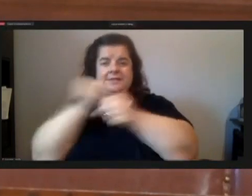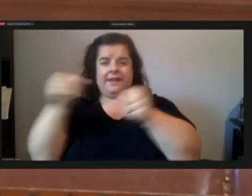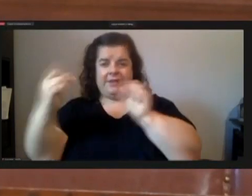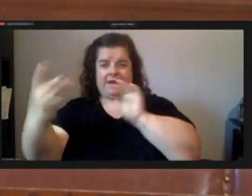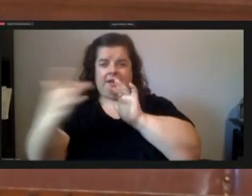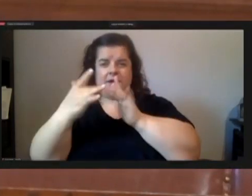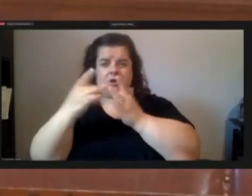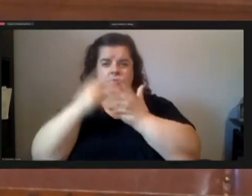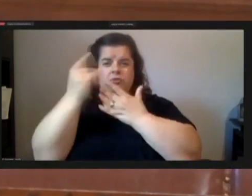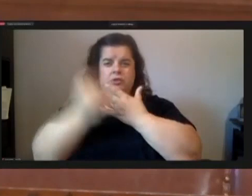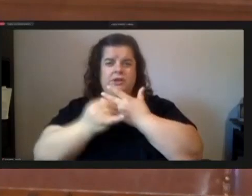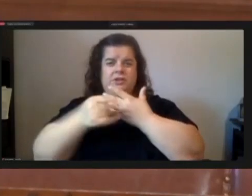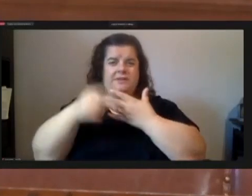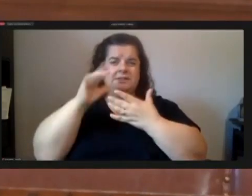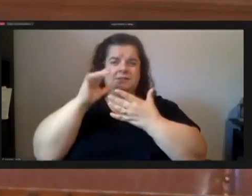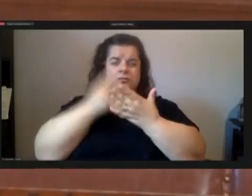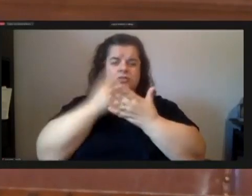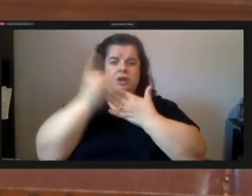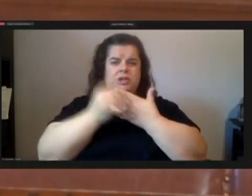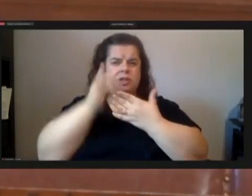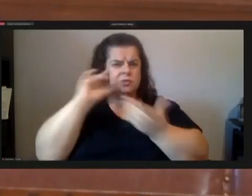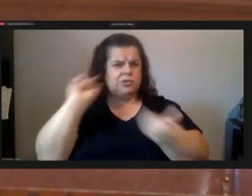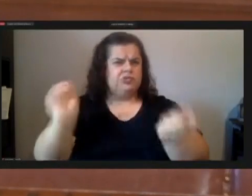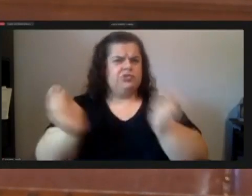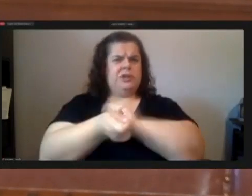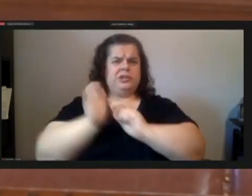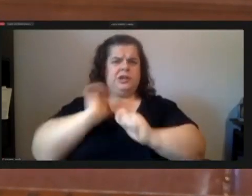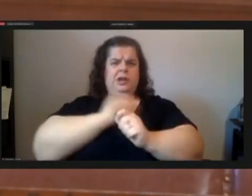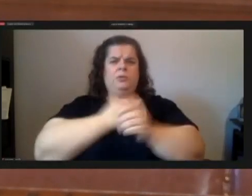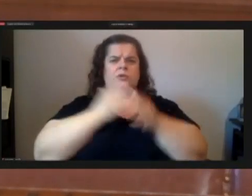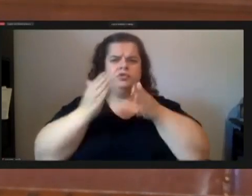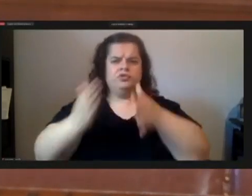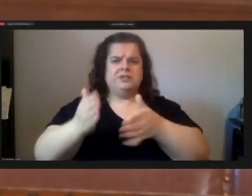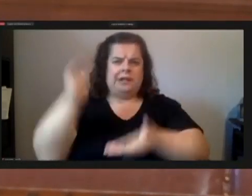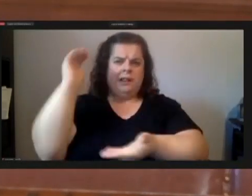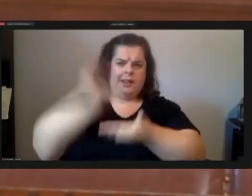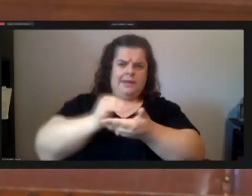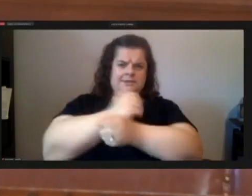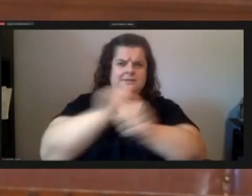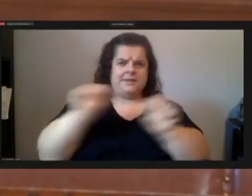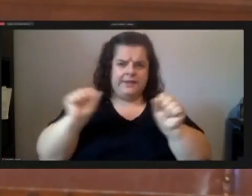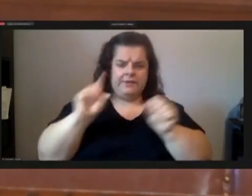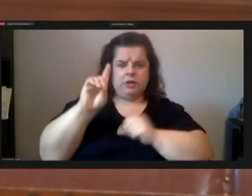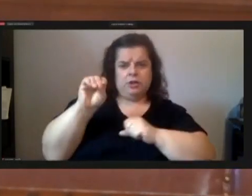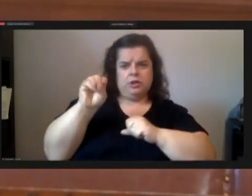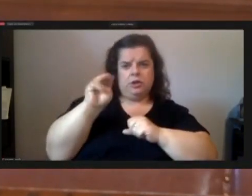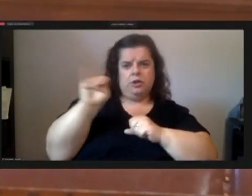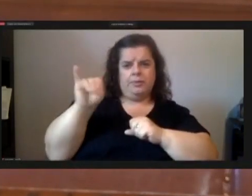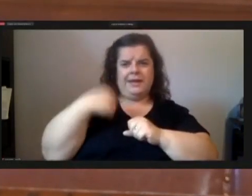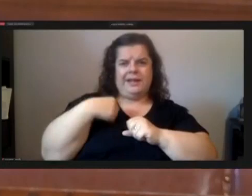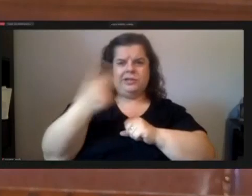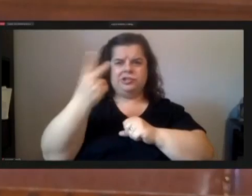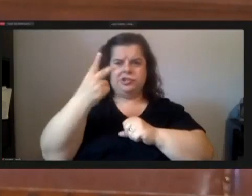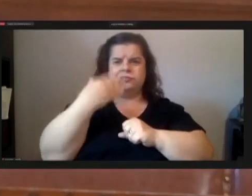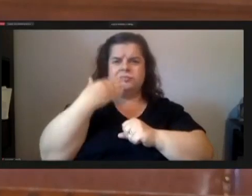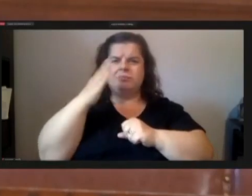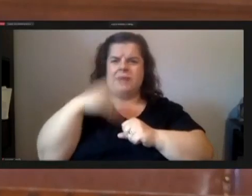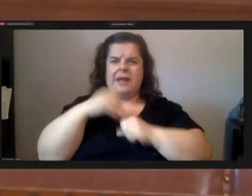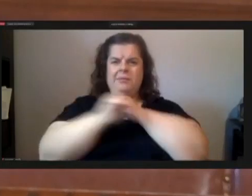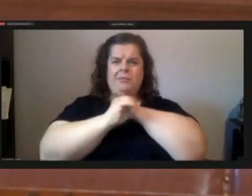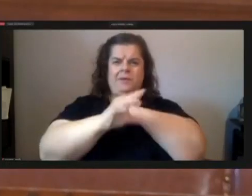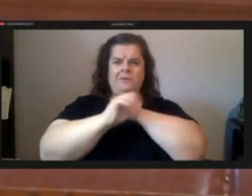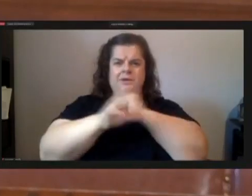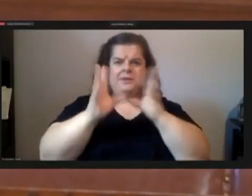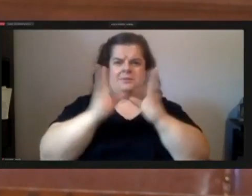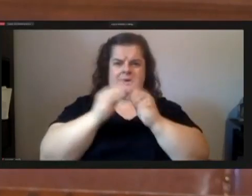will make significant changes to our neighborhood streets and will make them less safe domi has held two poorly publicized meetings on the project which is on a